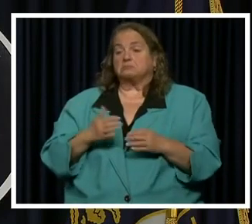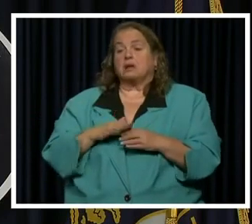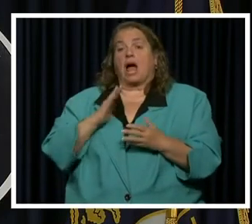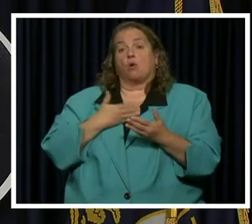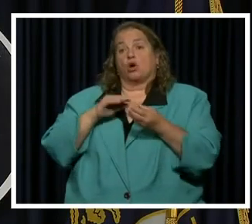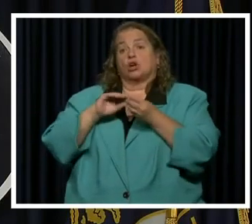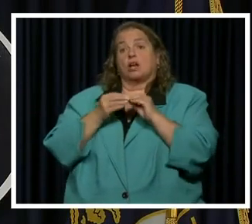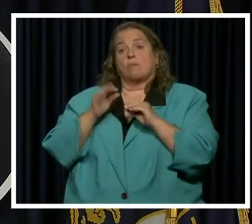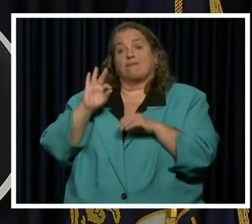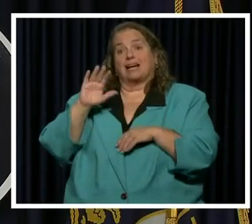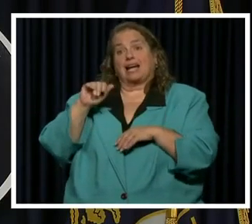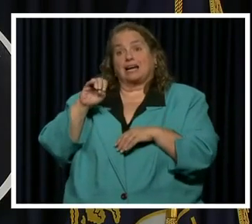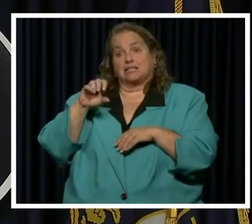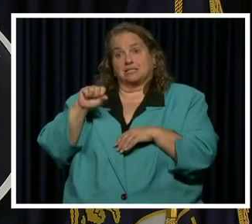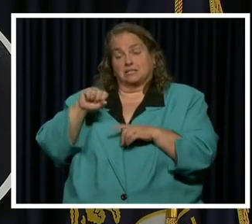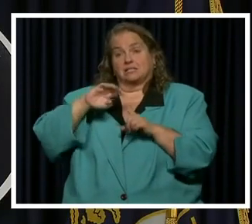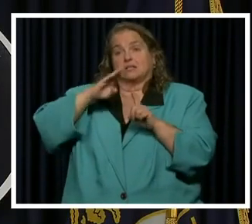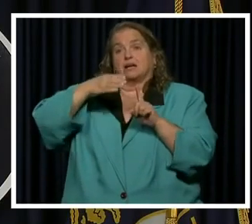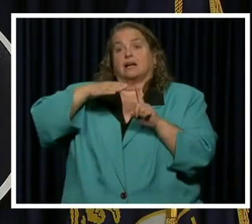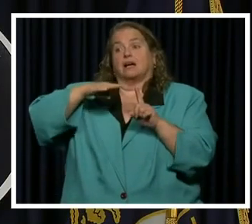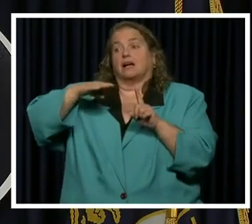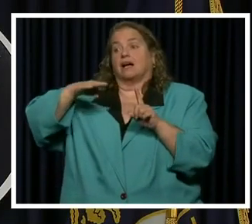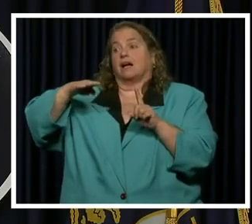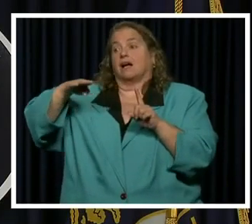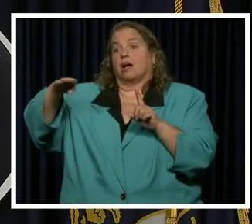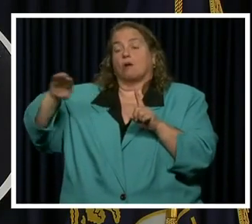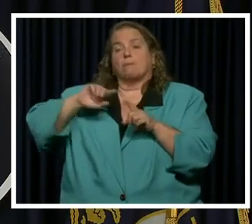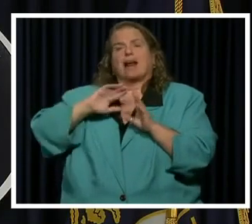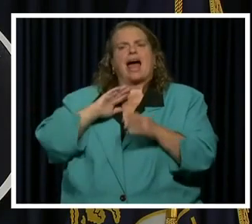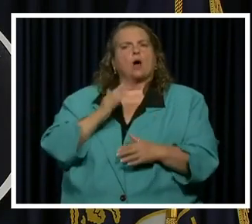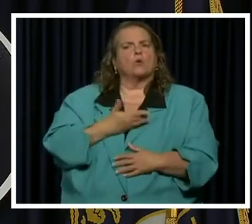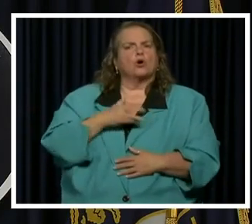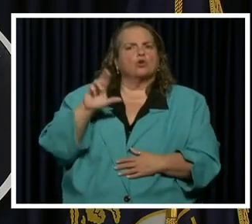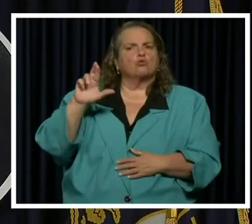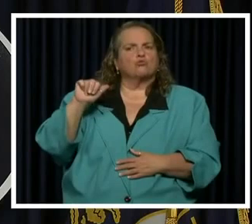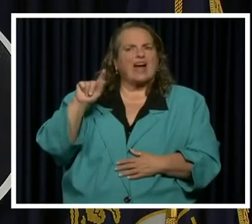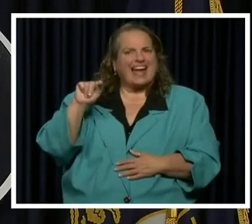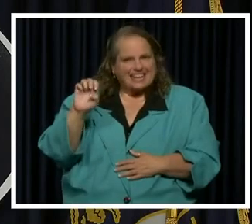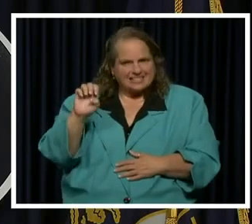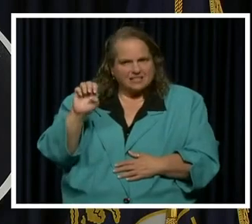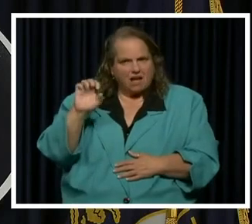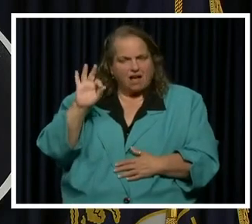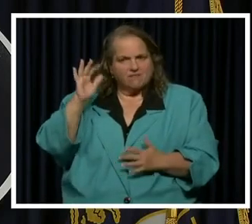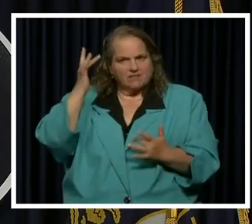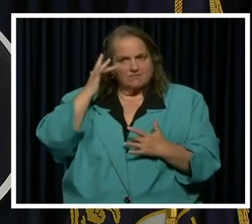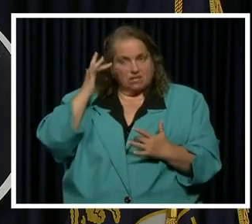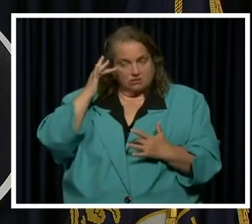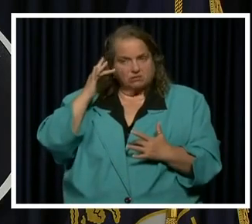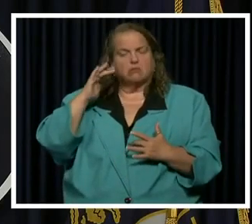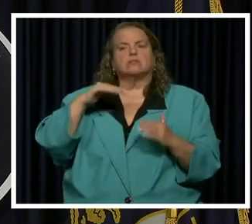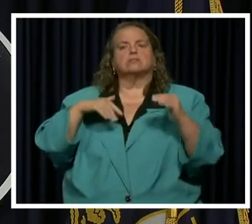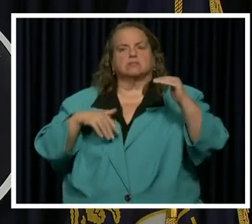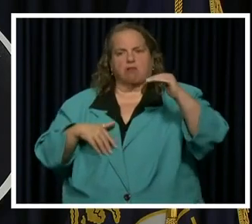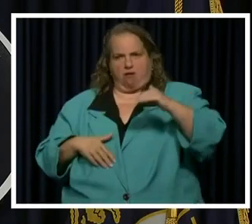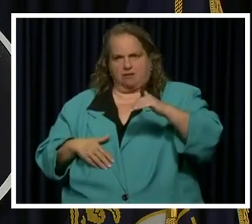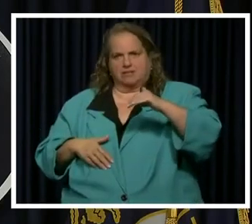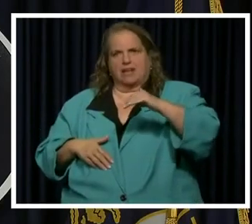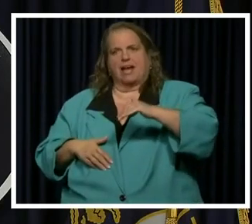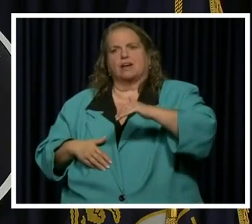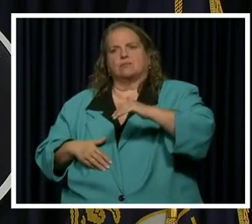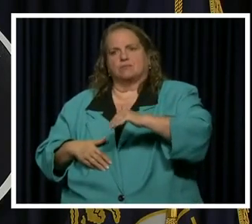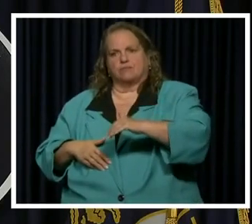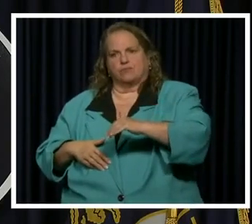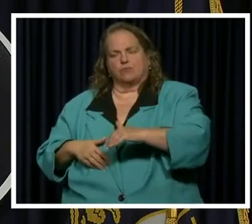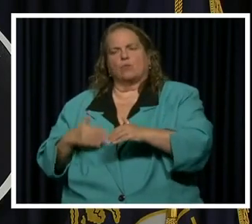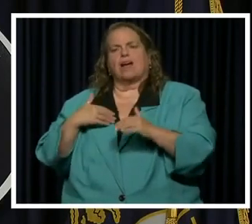plateaued, our rate of infection has gone down according to just about everybody who tracks that